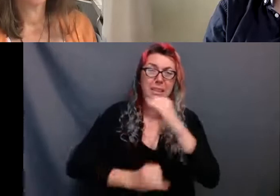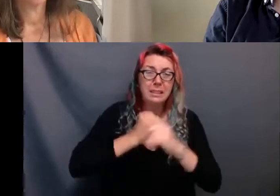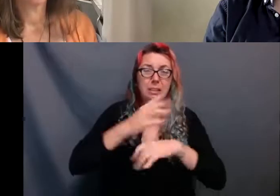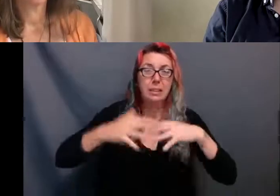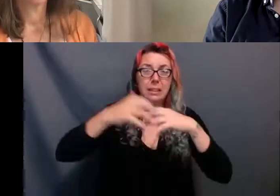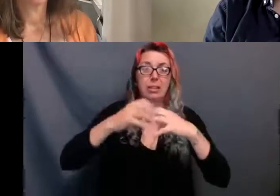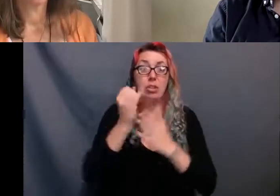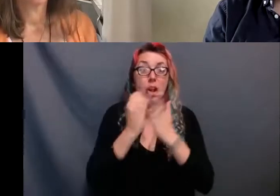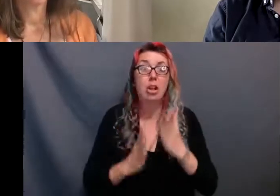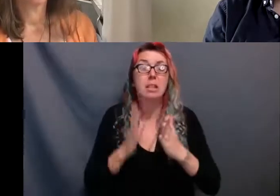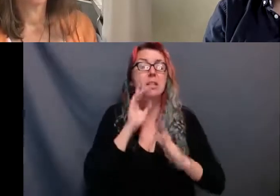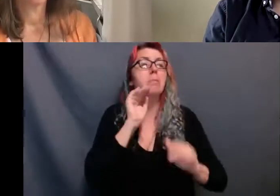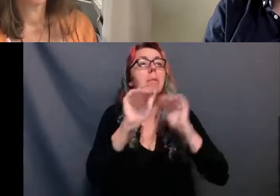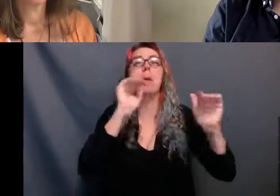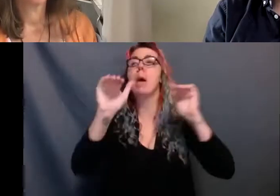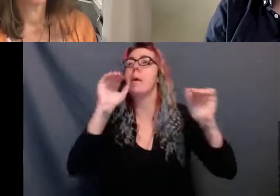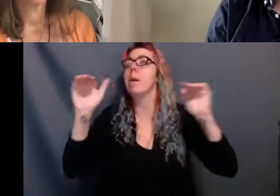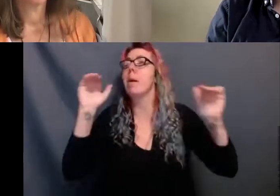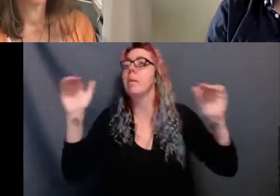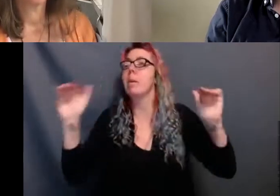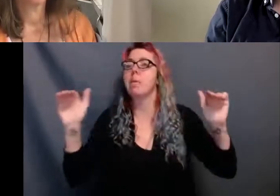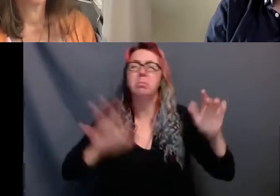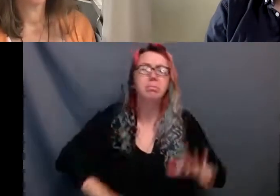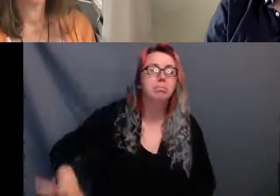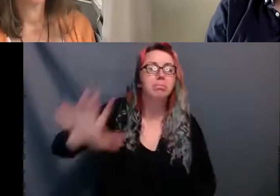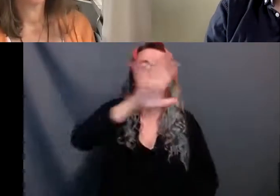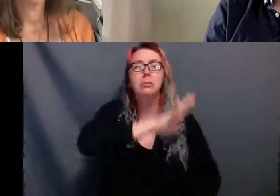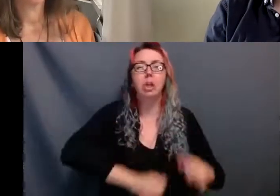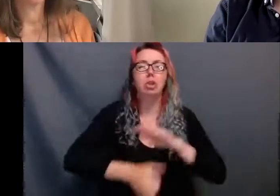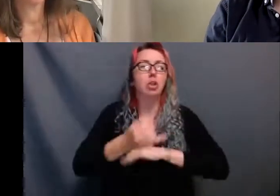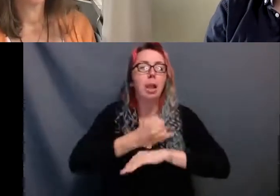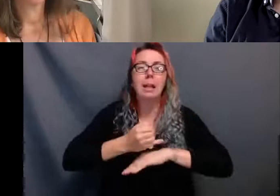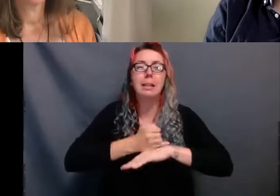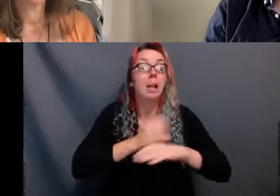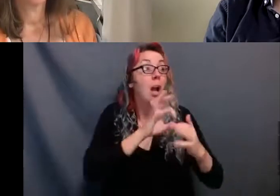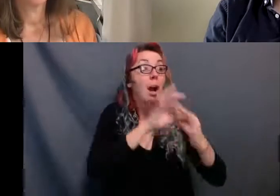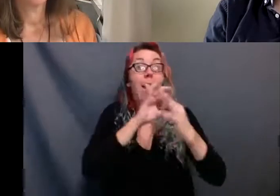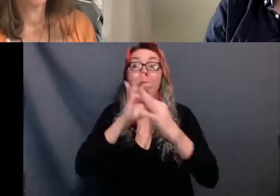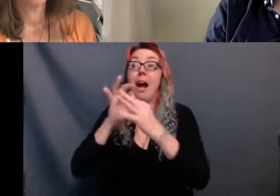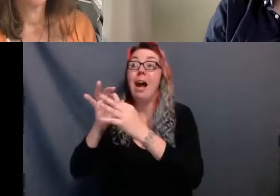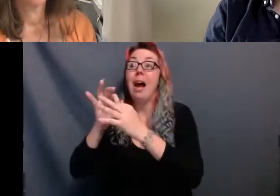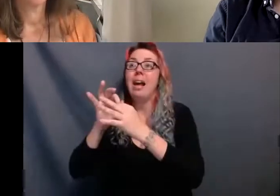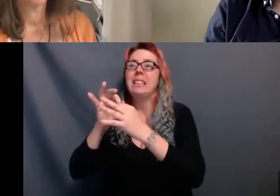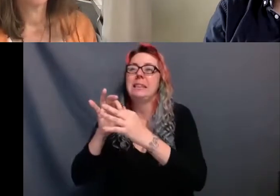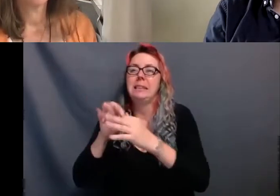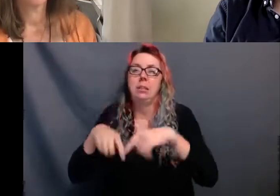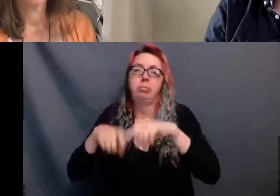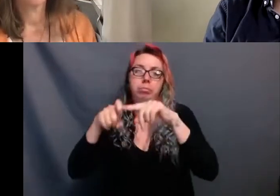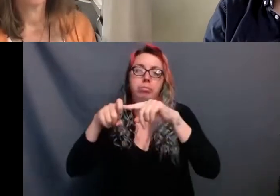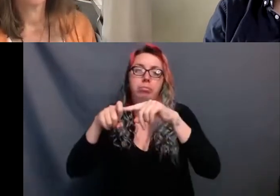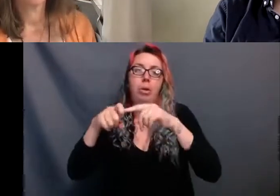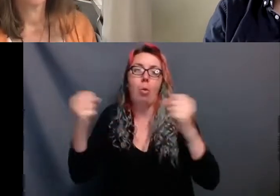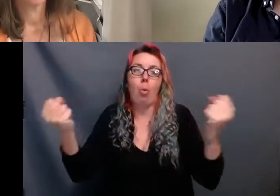world and across Turtle Island went into hibernation. We were left scrambling to disassemble all that we